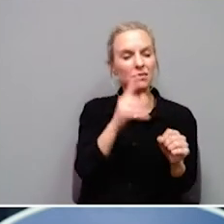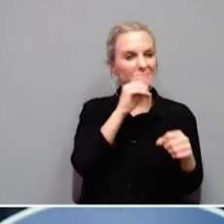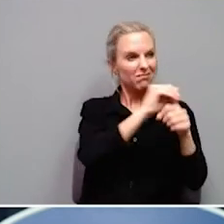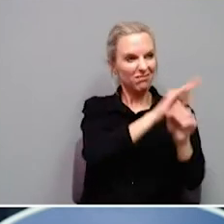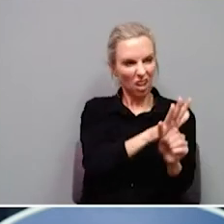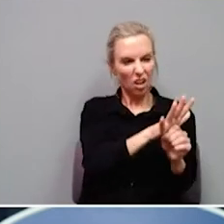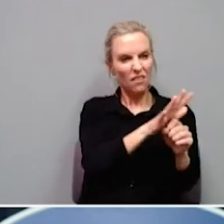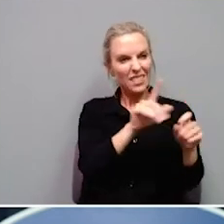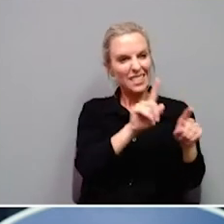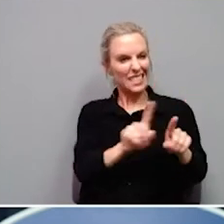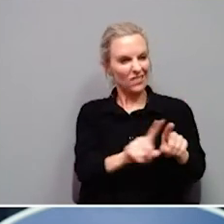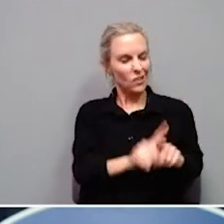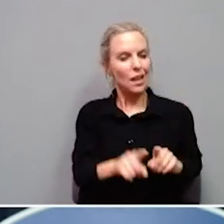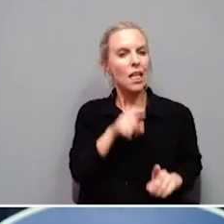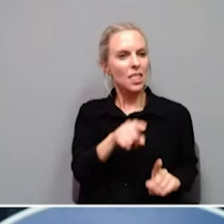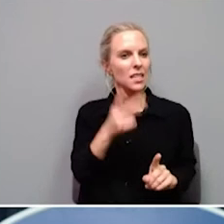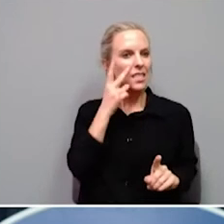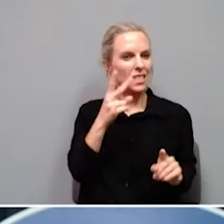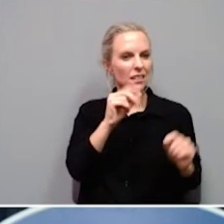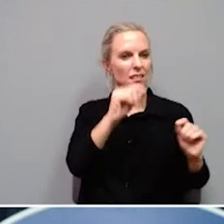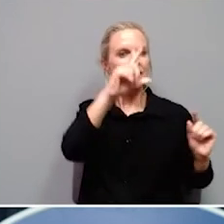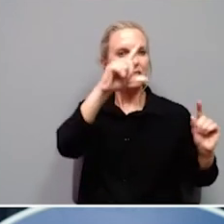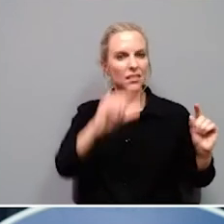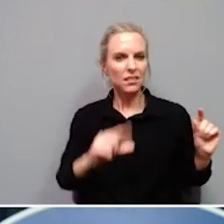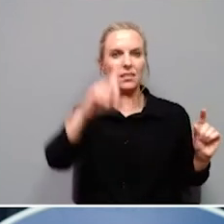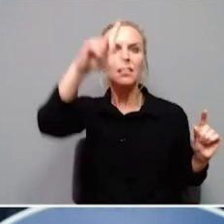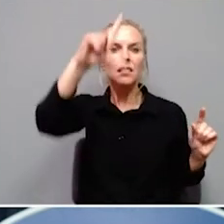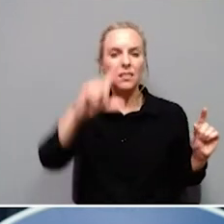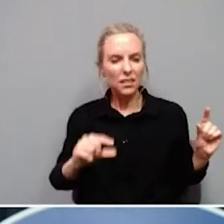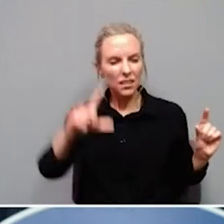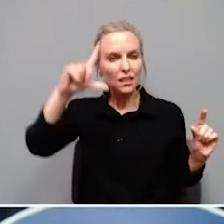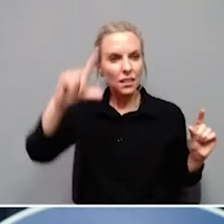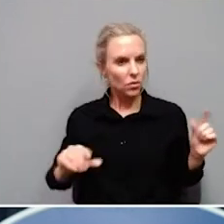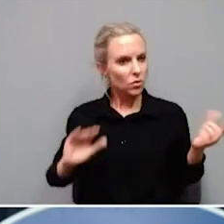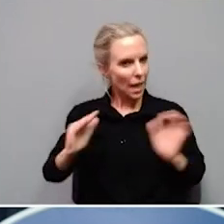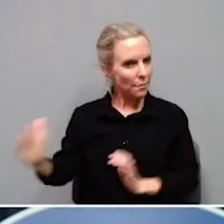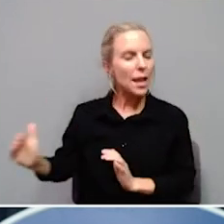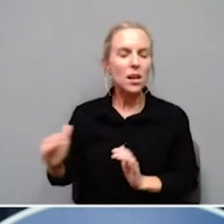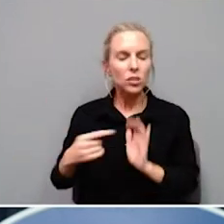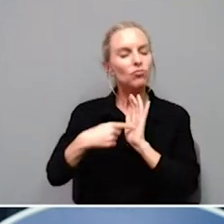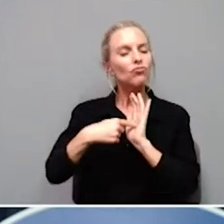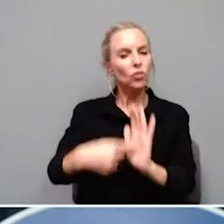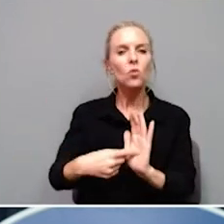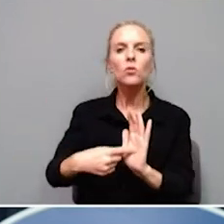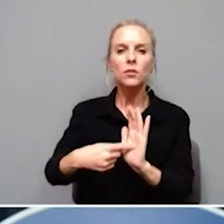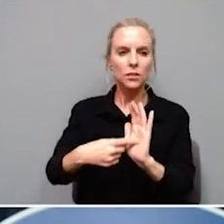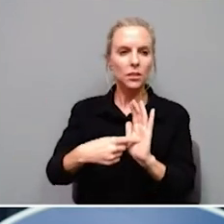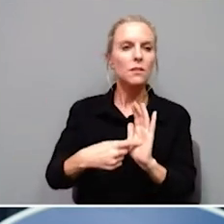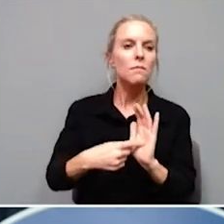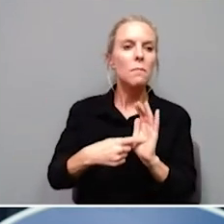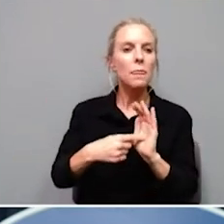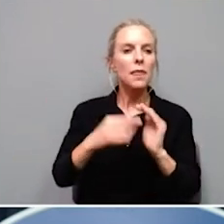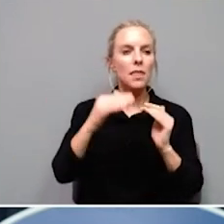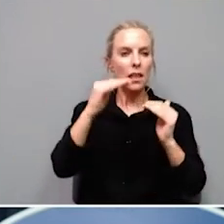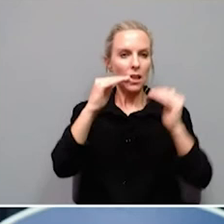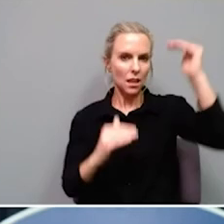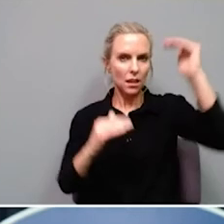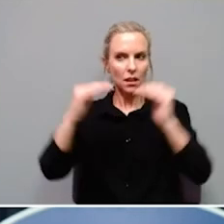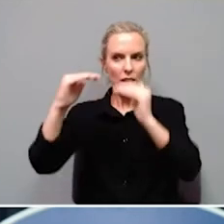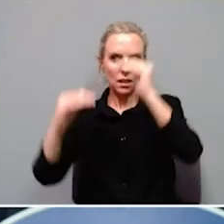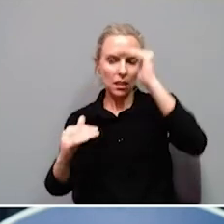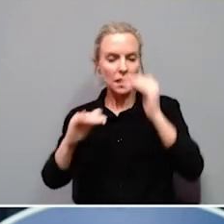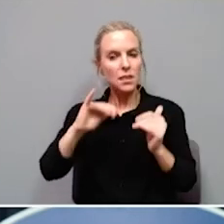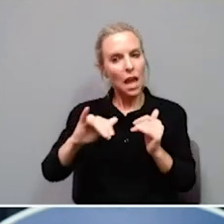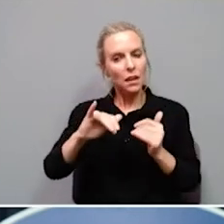During his Team Kentucky briefing on Thursday, the governor said now is not the time to begin rolling back safety measures such as mask mandates.